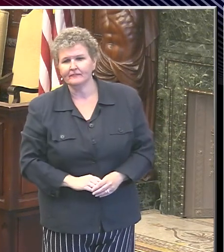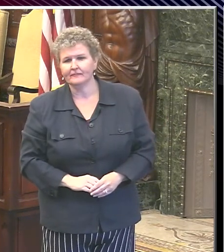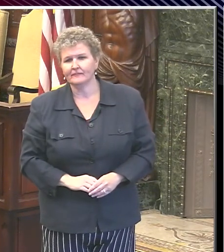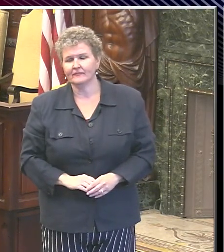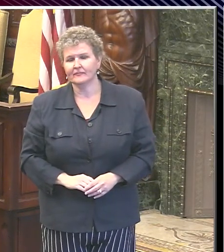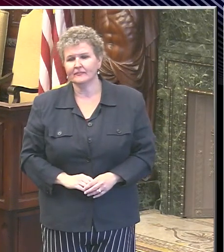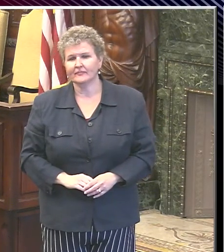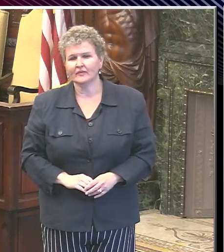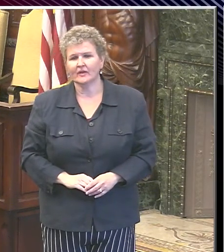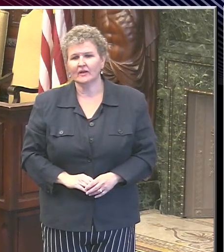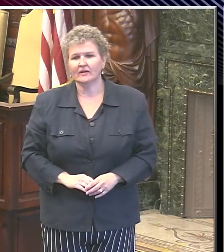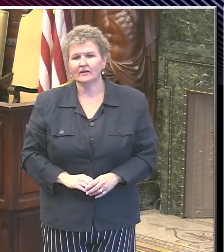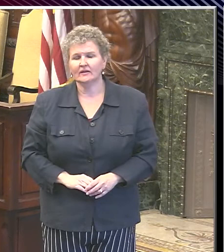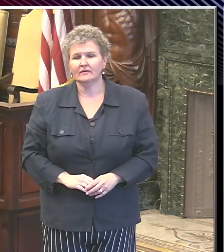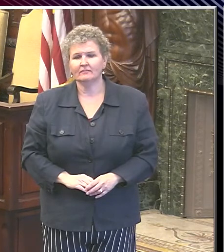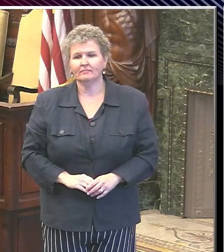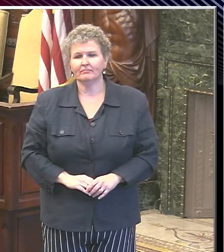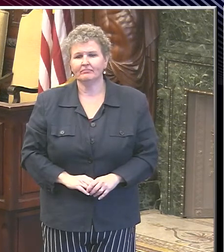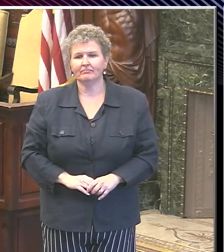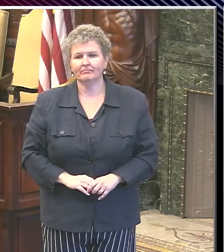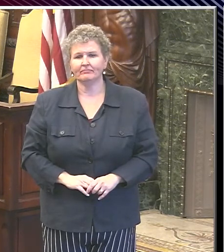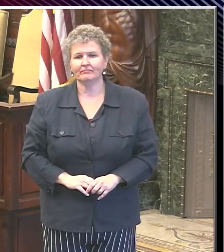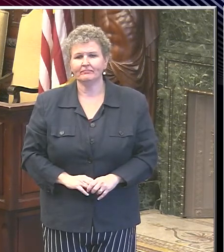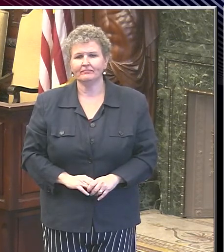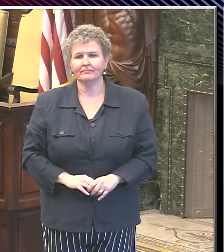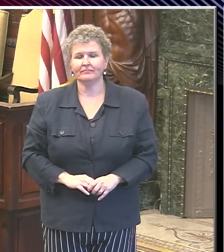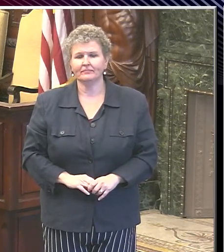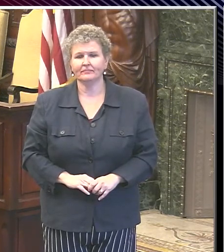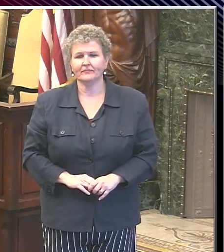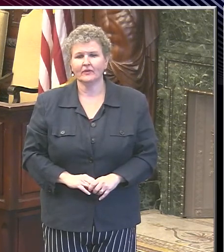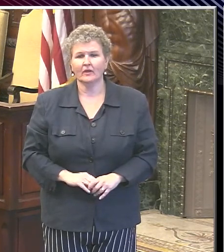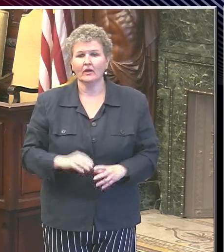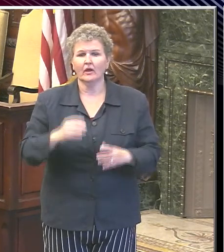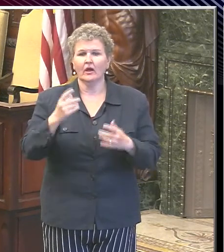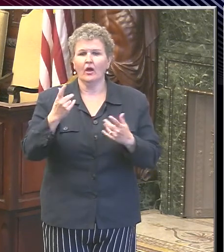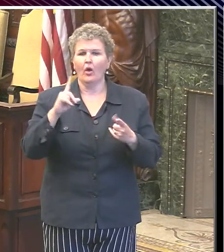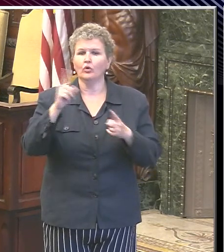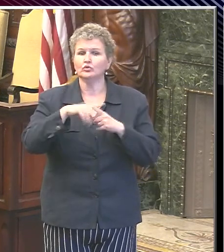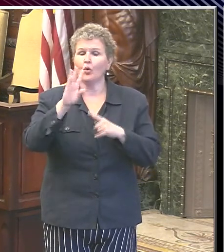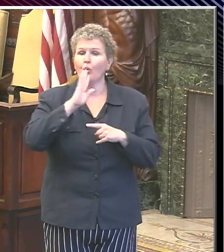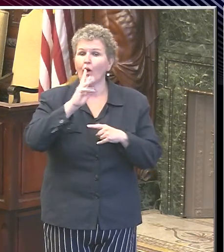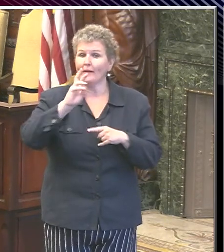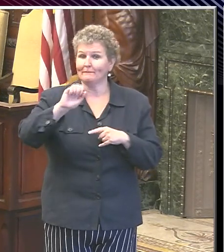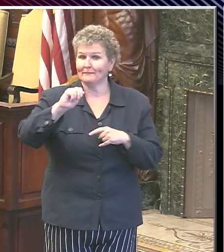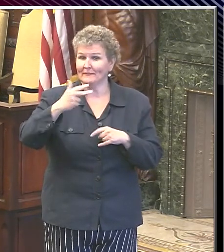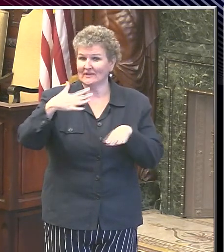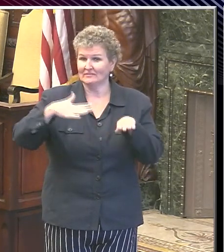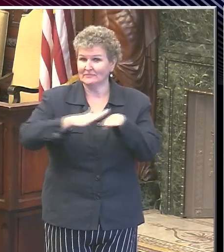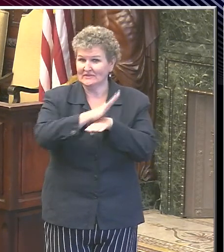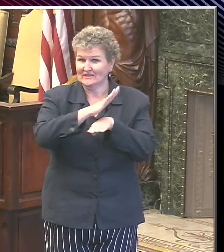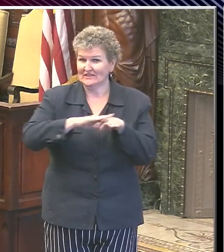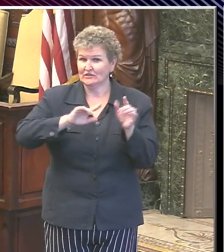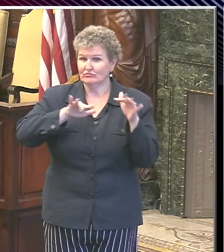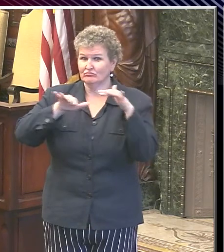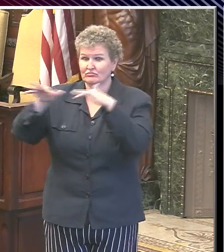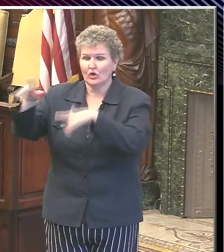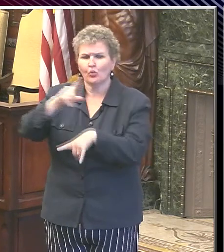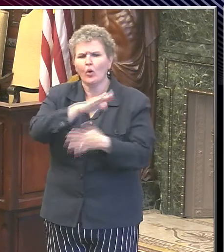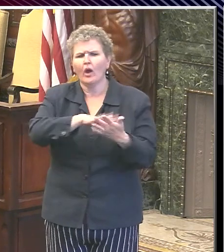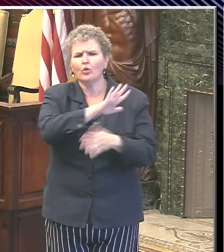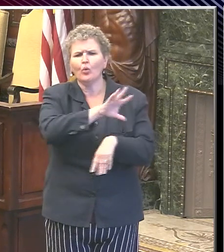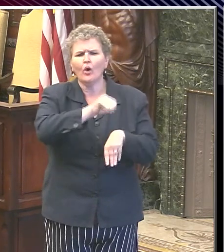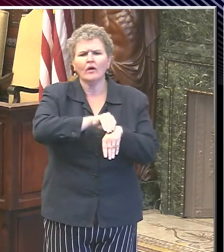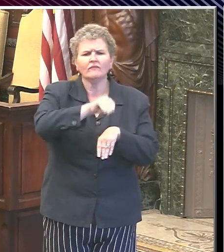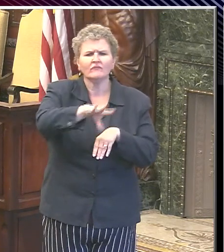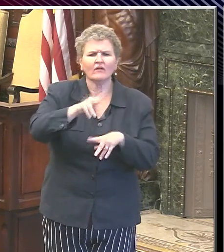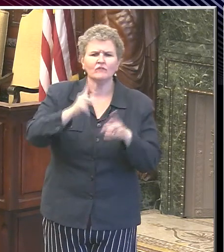there is concern about people going down the shore. I'm wondering what's your advice for people who